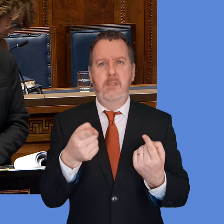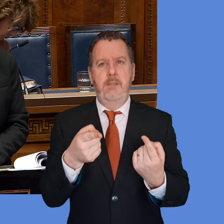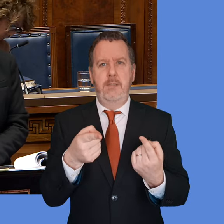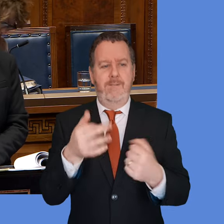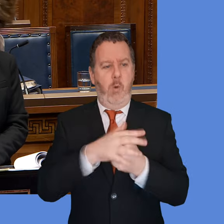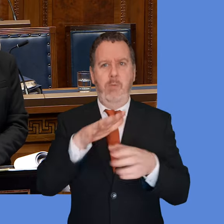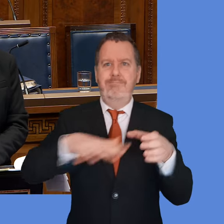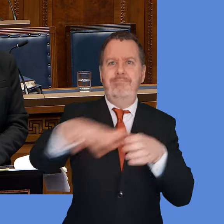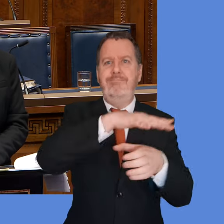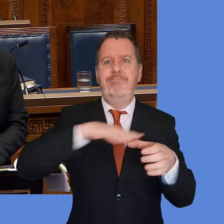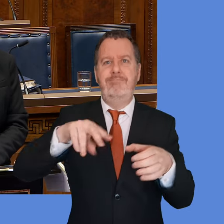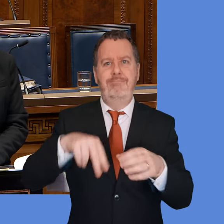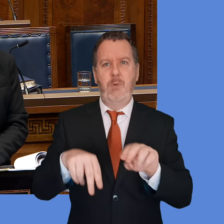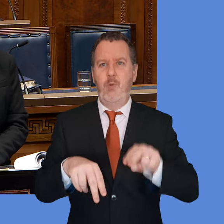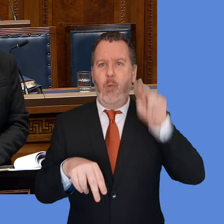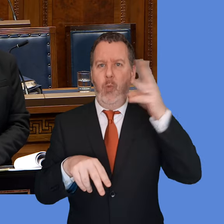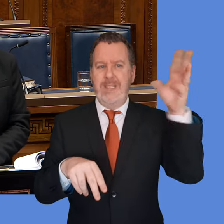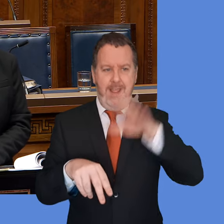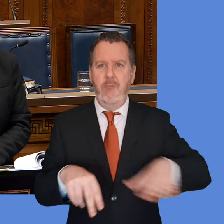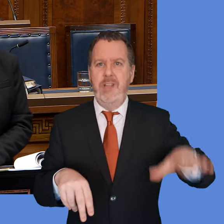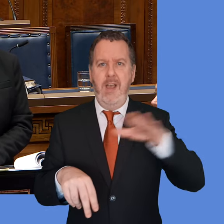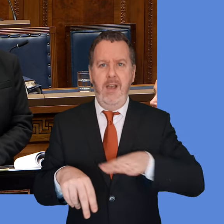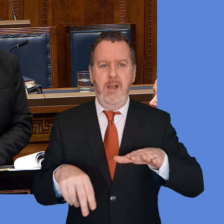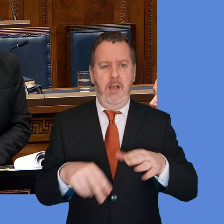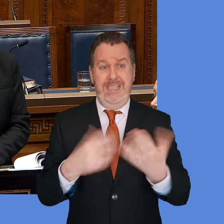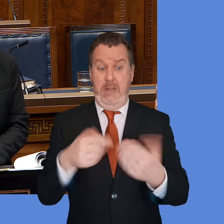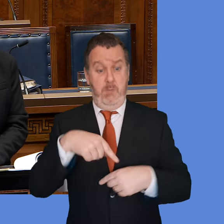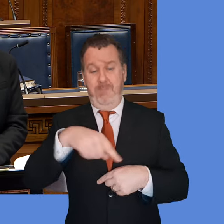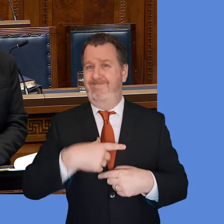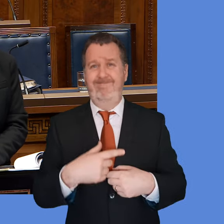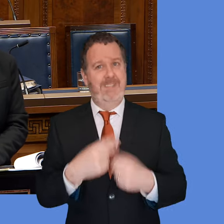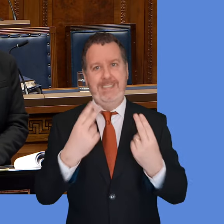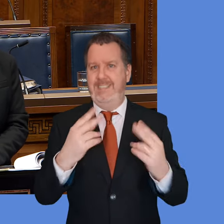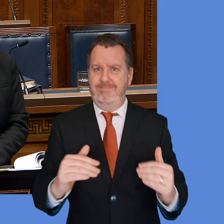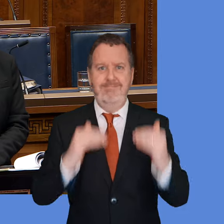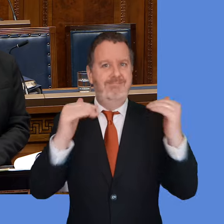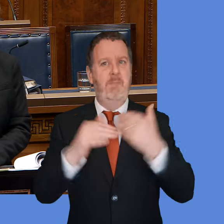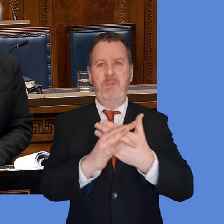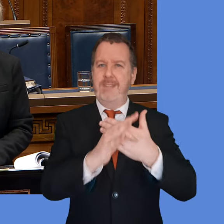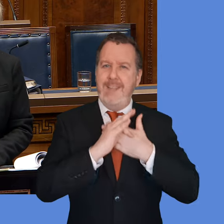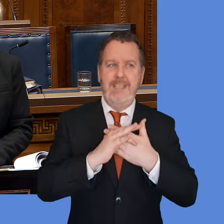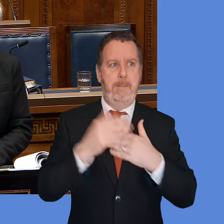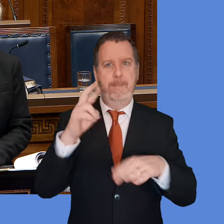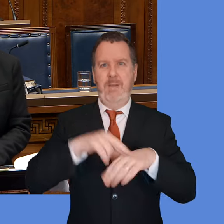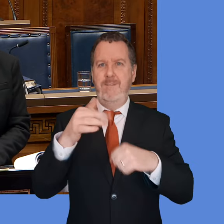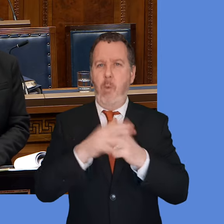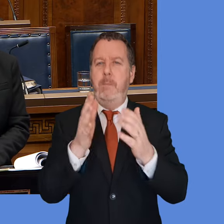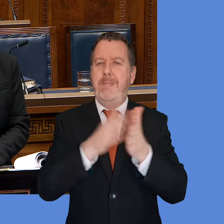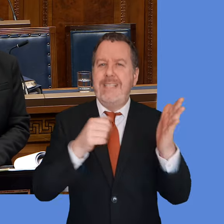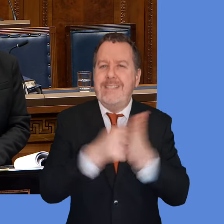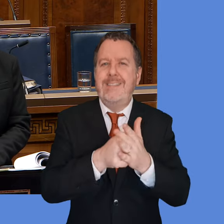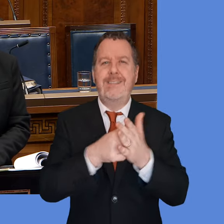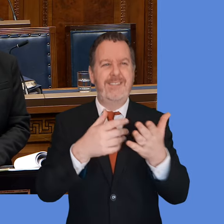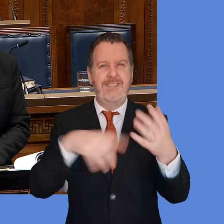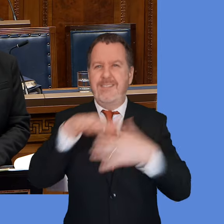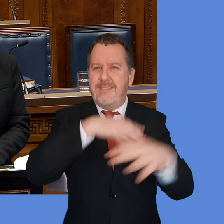the people in the North West. The upgrade is needed, it's going to improve road safety, it's going to enhance our economic development in the area, so I look forward